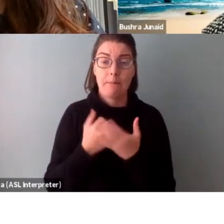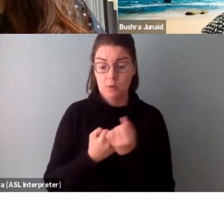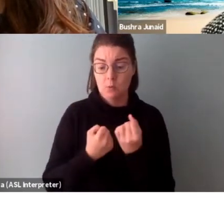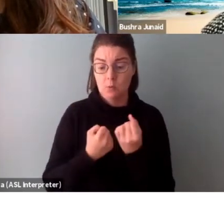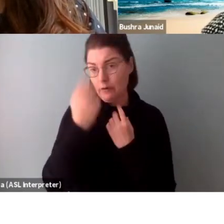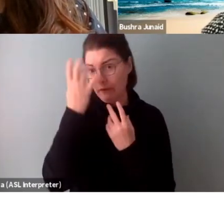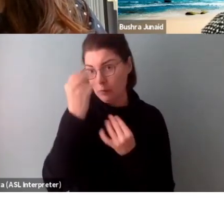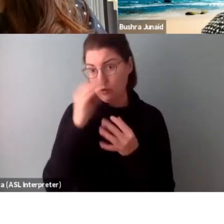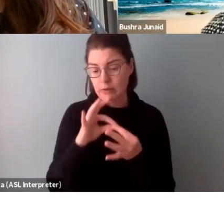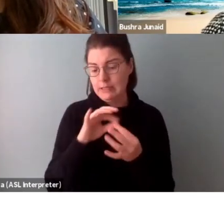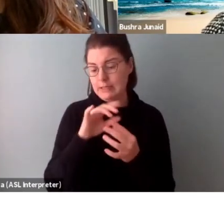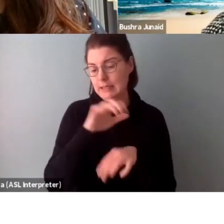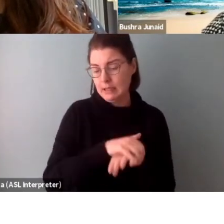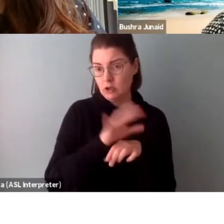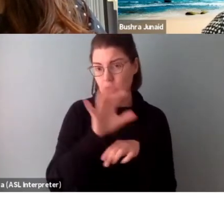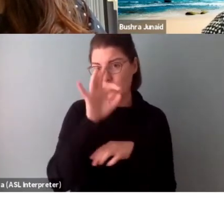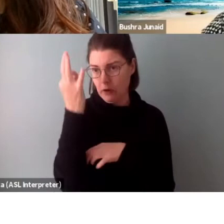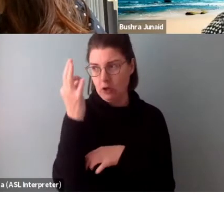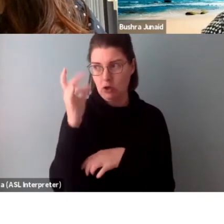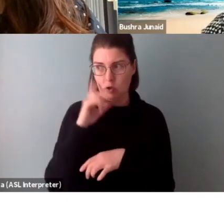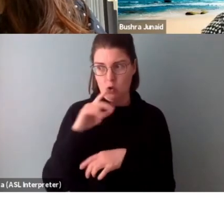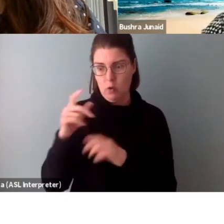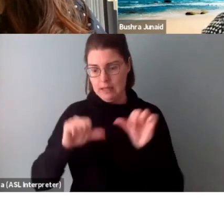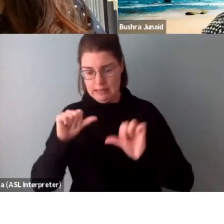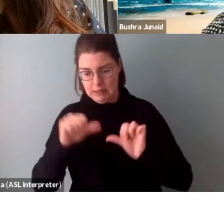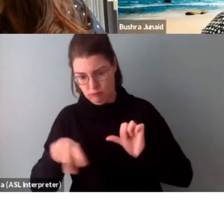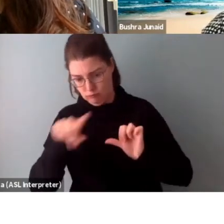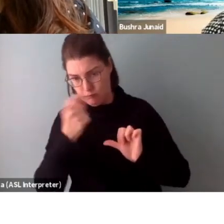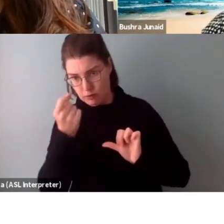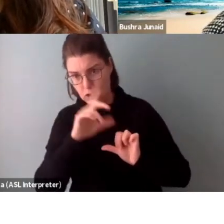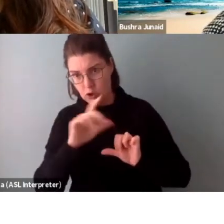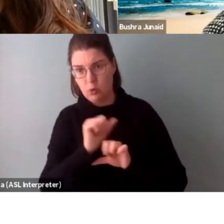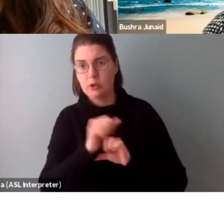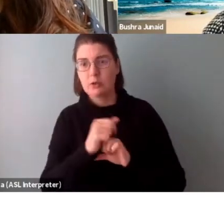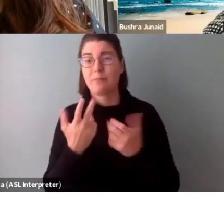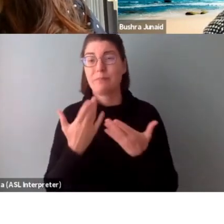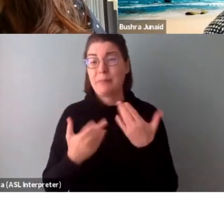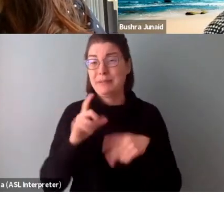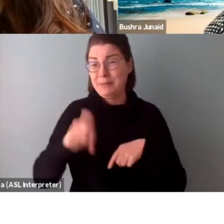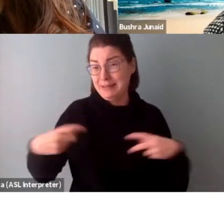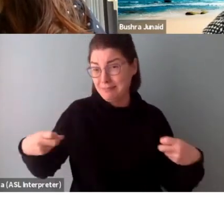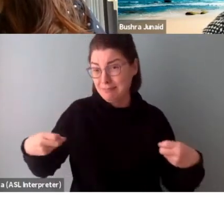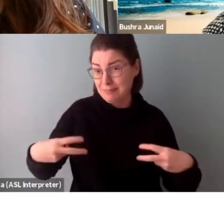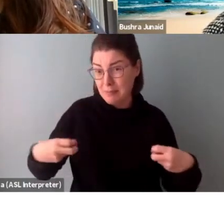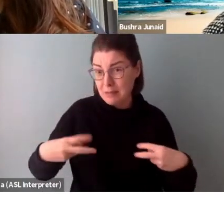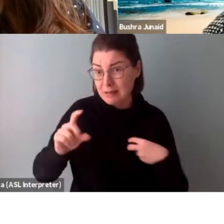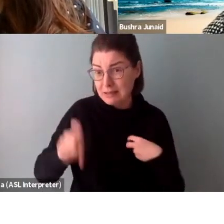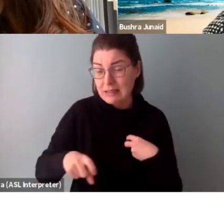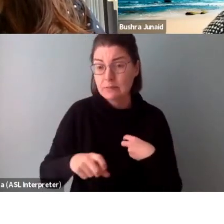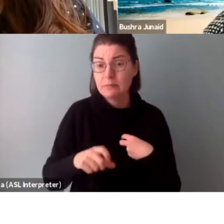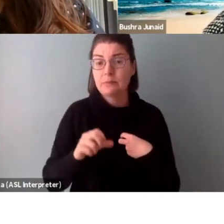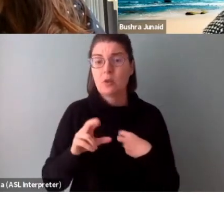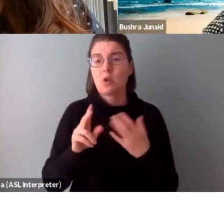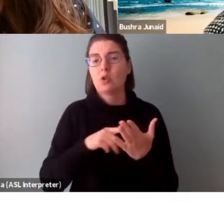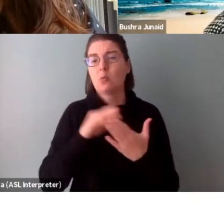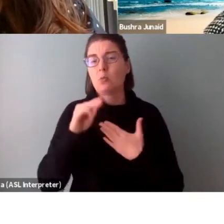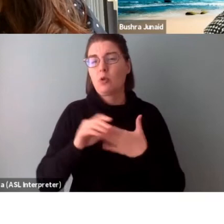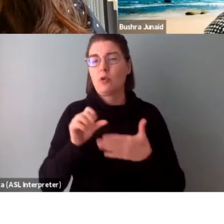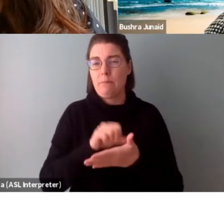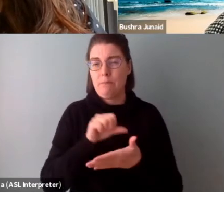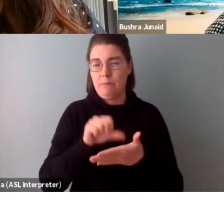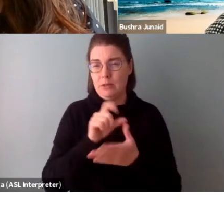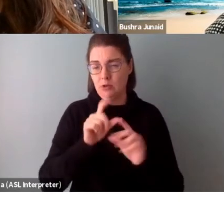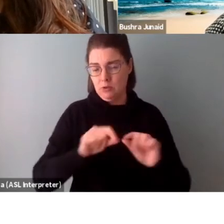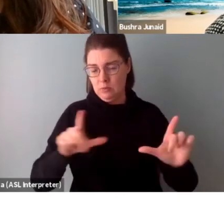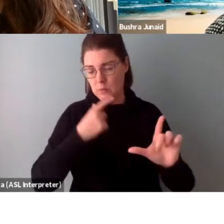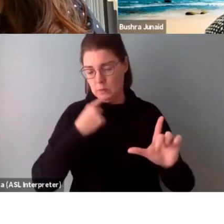or French, so that assessors can understand your work, for example, subtitling. And the program webpage will tell you whether the program